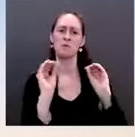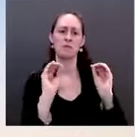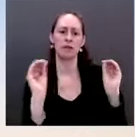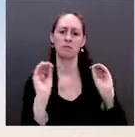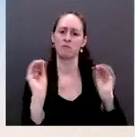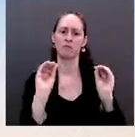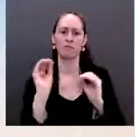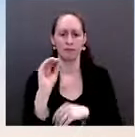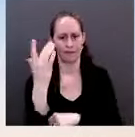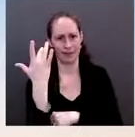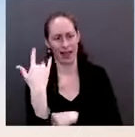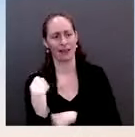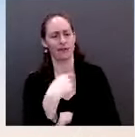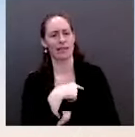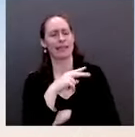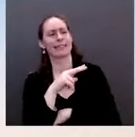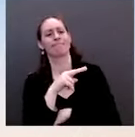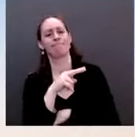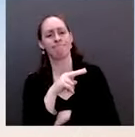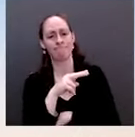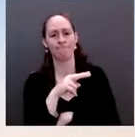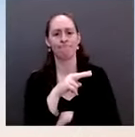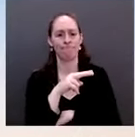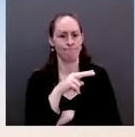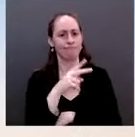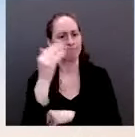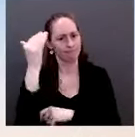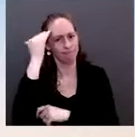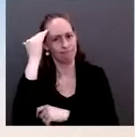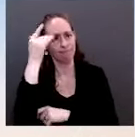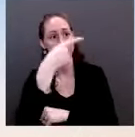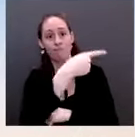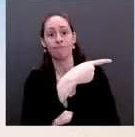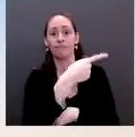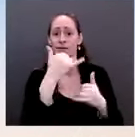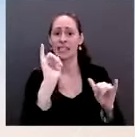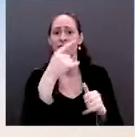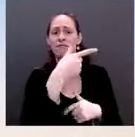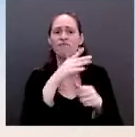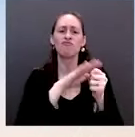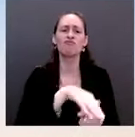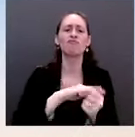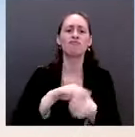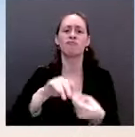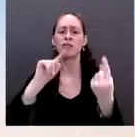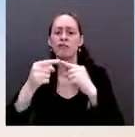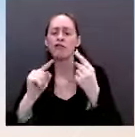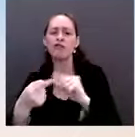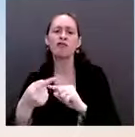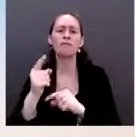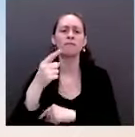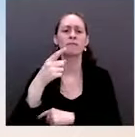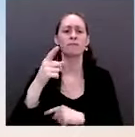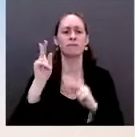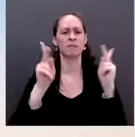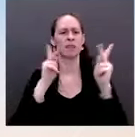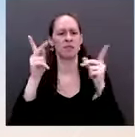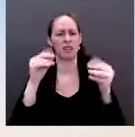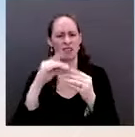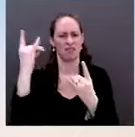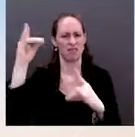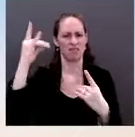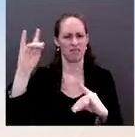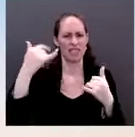Xinjiang and other human rights abuses. And that was a clear statement and a clear policy made by our government. But at the same time,